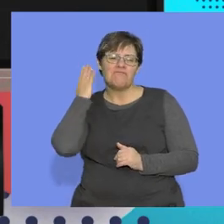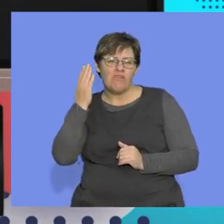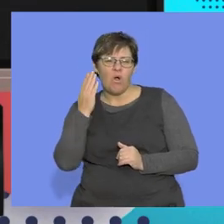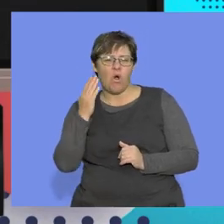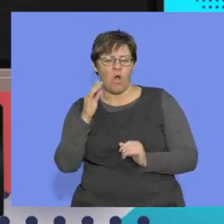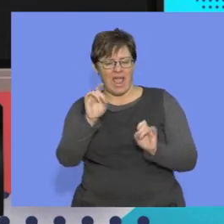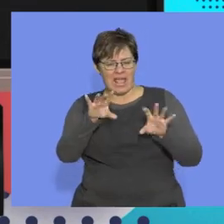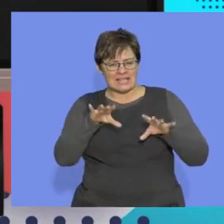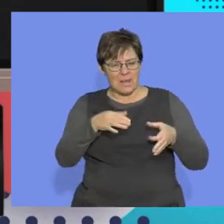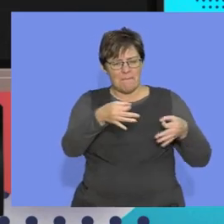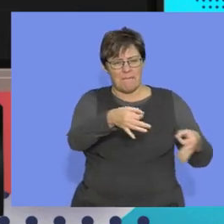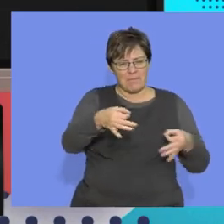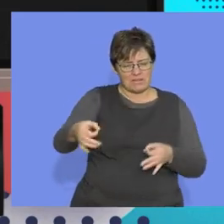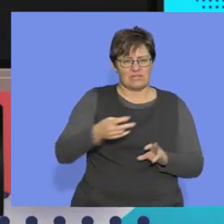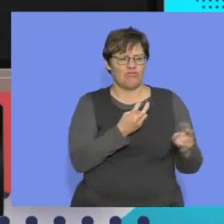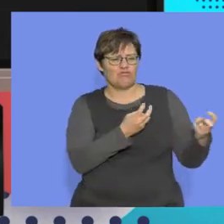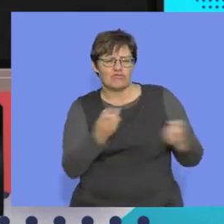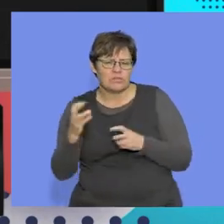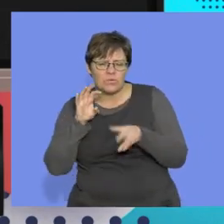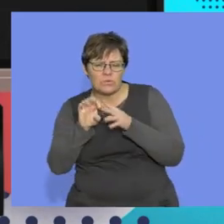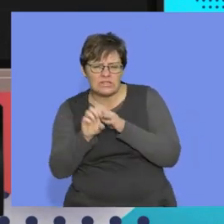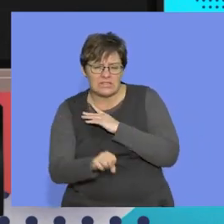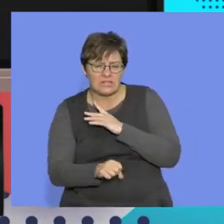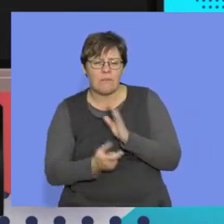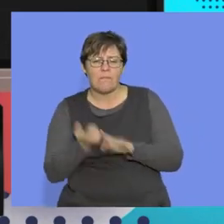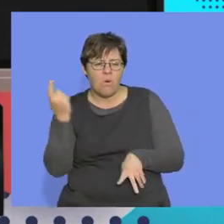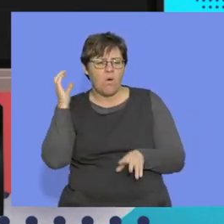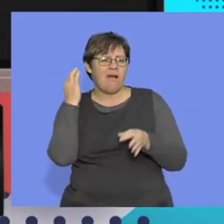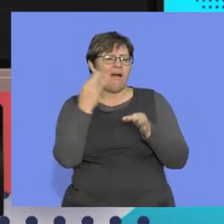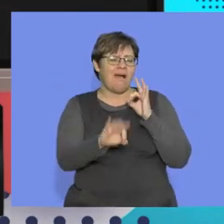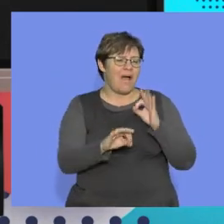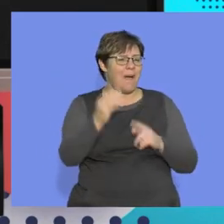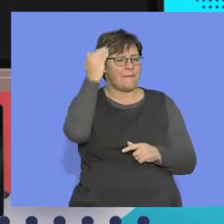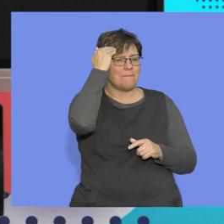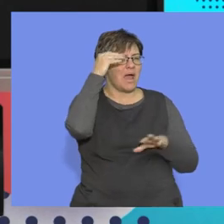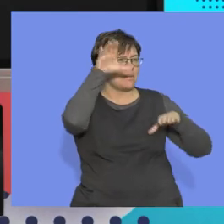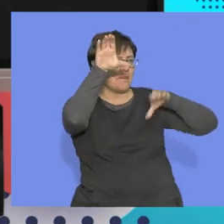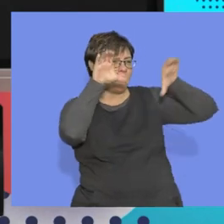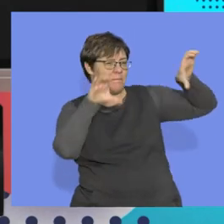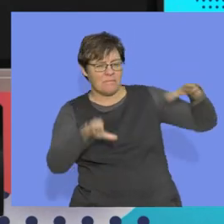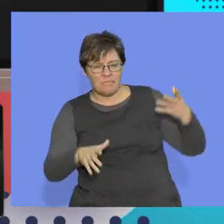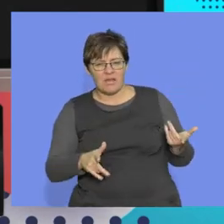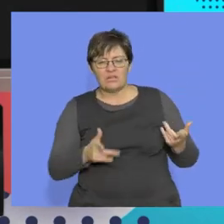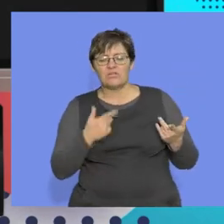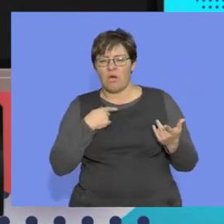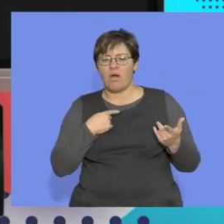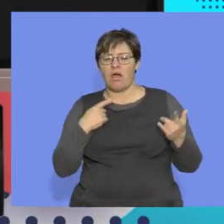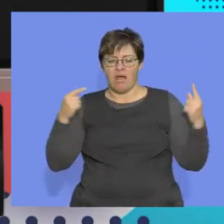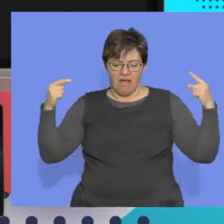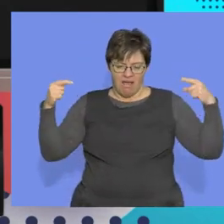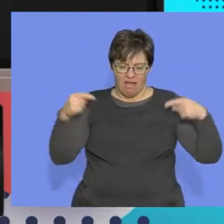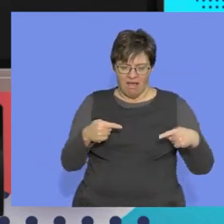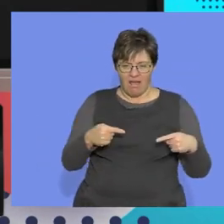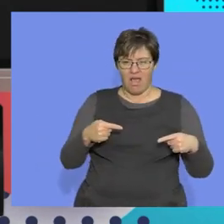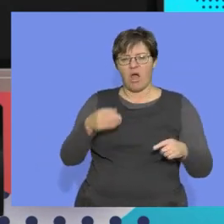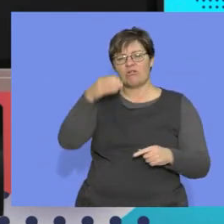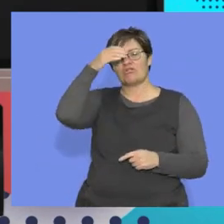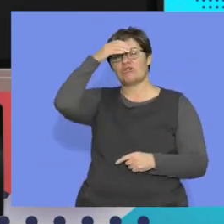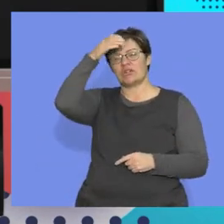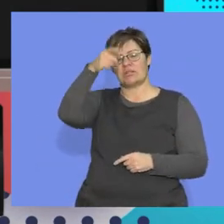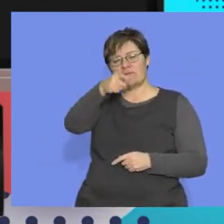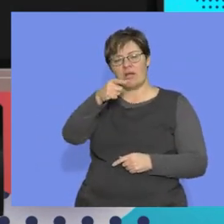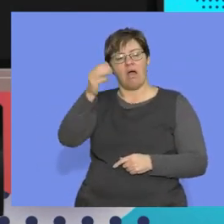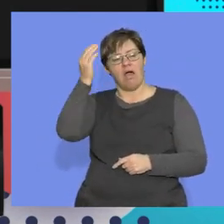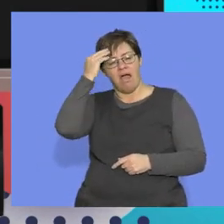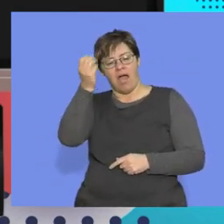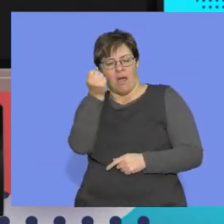go over past papers, go and find resources, make yourself simple little mind maps to just bring it down